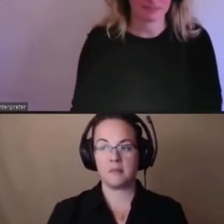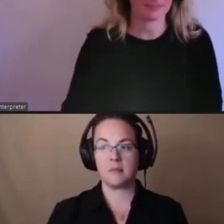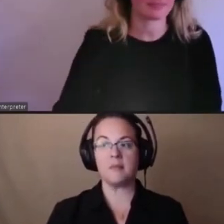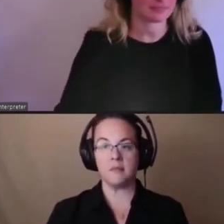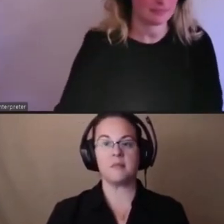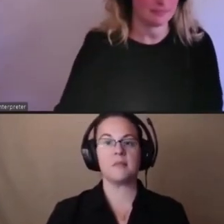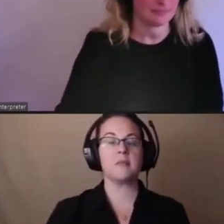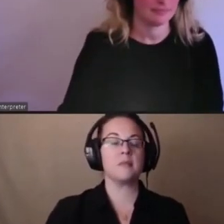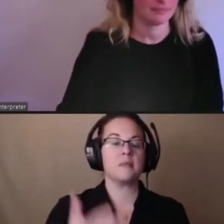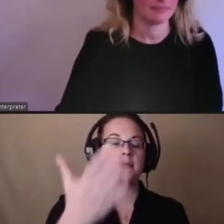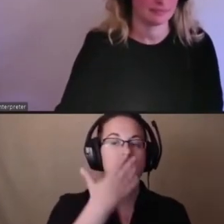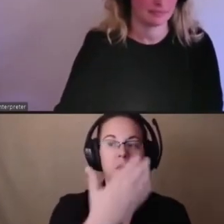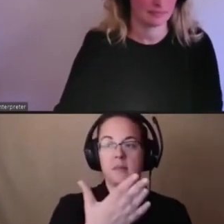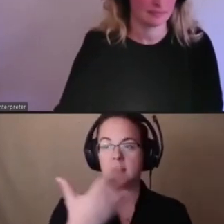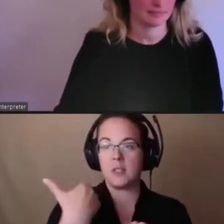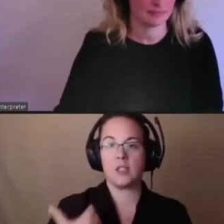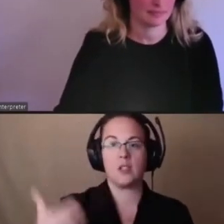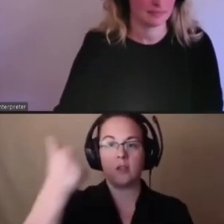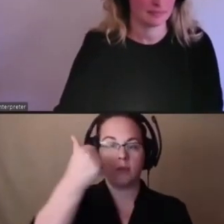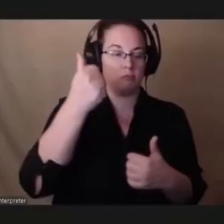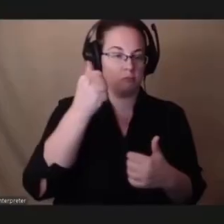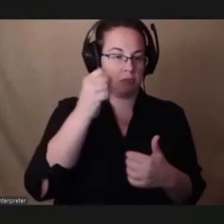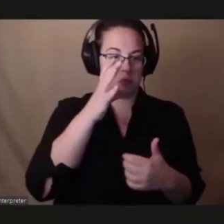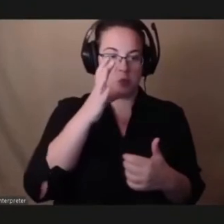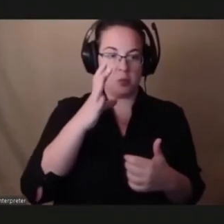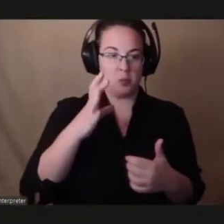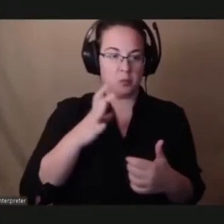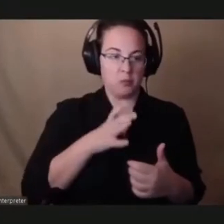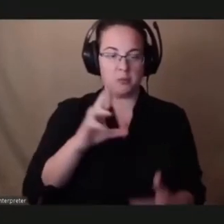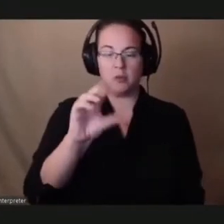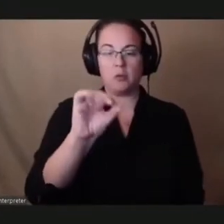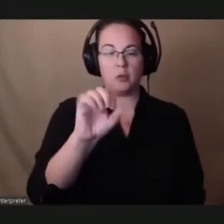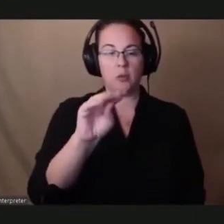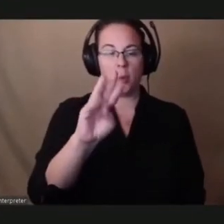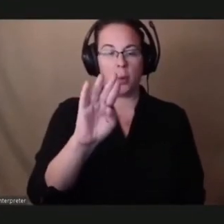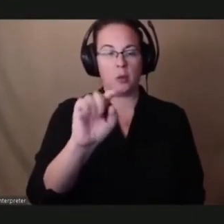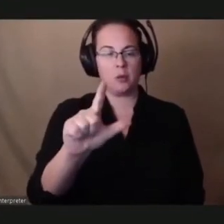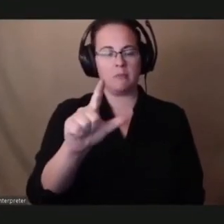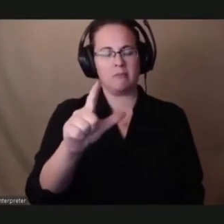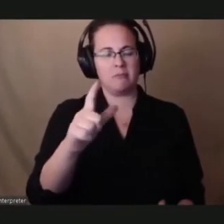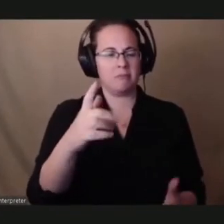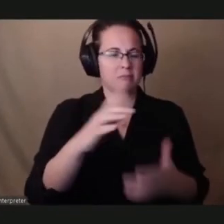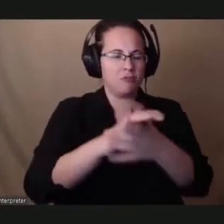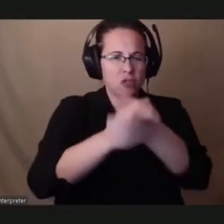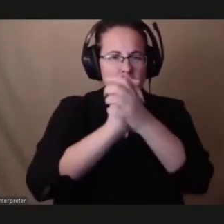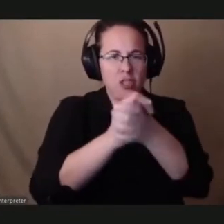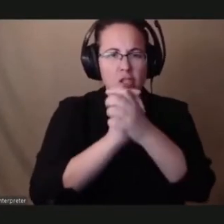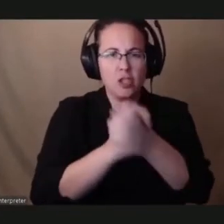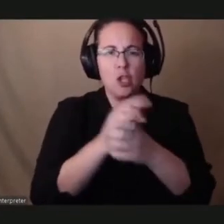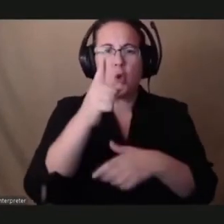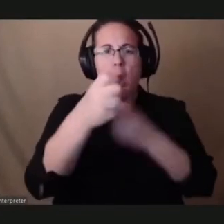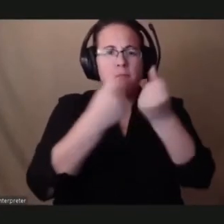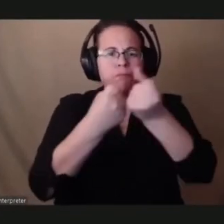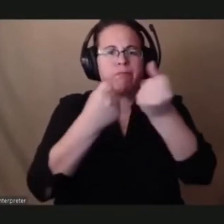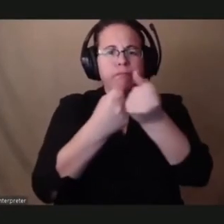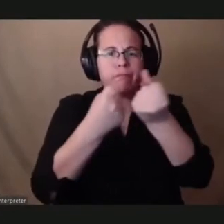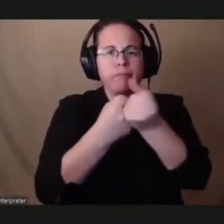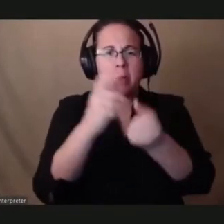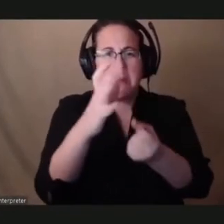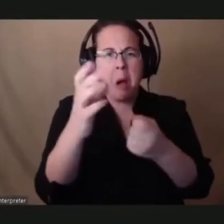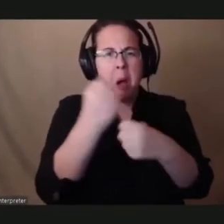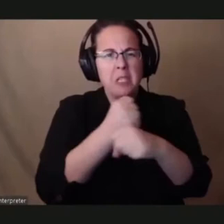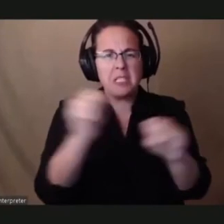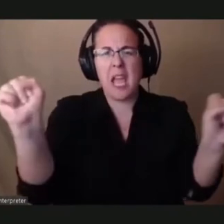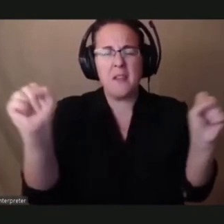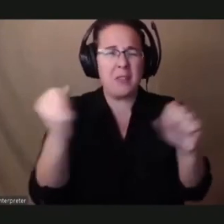Chairwoman Rosenworcel, first let me join with everyone else, and congratulations. You've been a champion of public safety long before it was cool, and